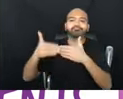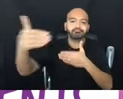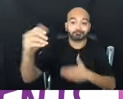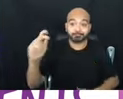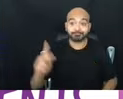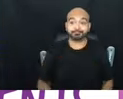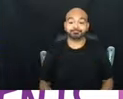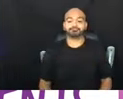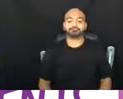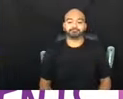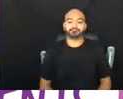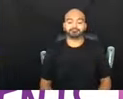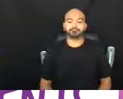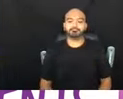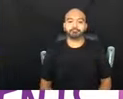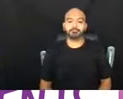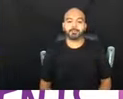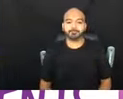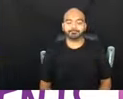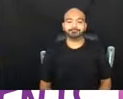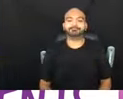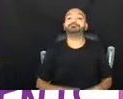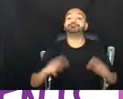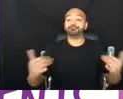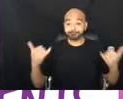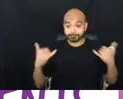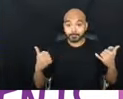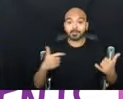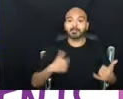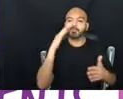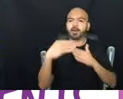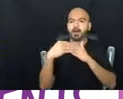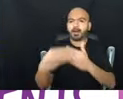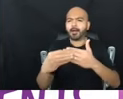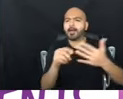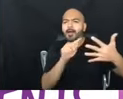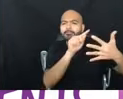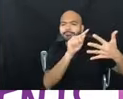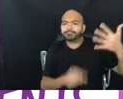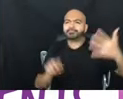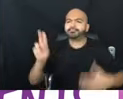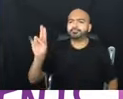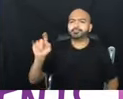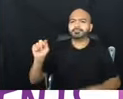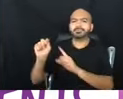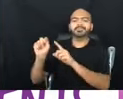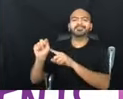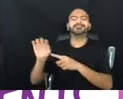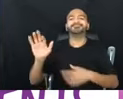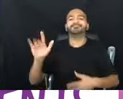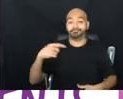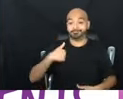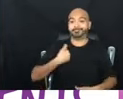along. So I'm going to facilitate us through the unit that, um, I